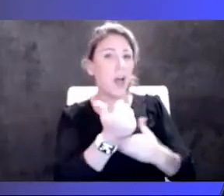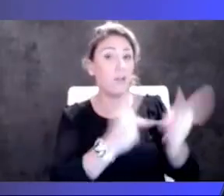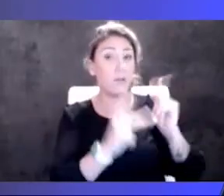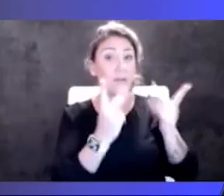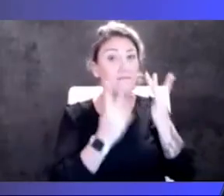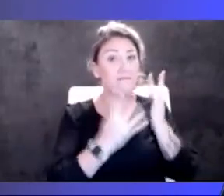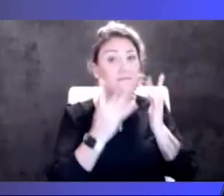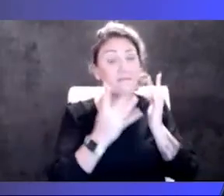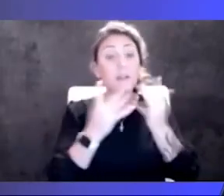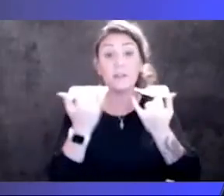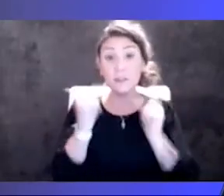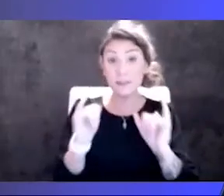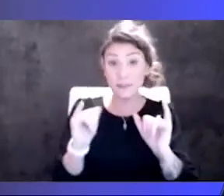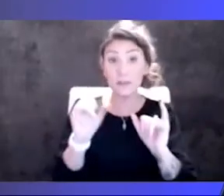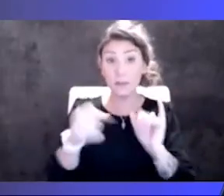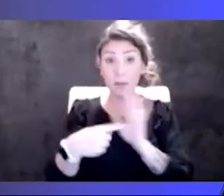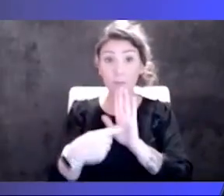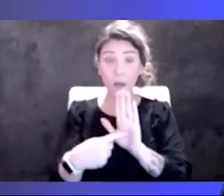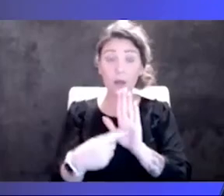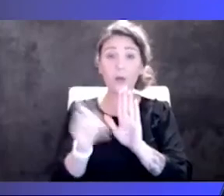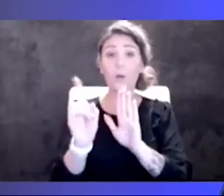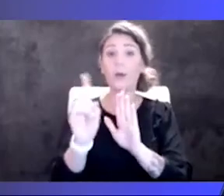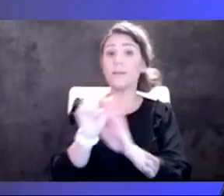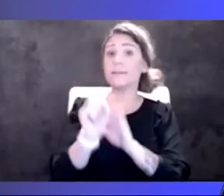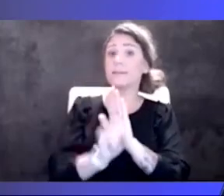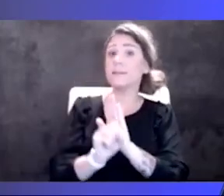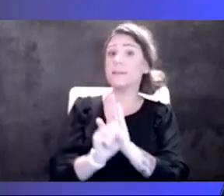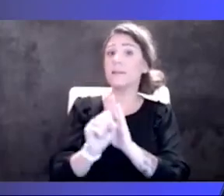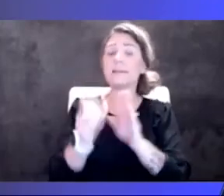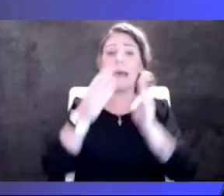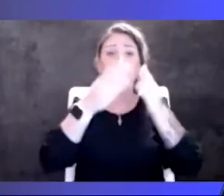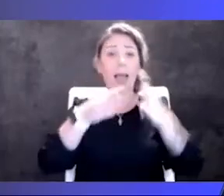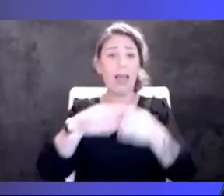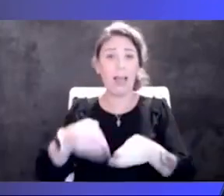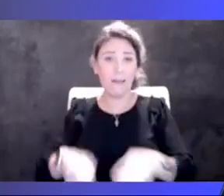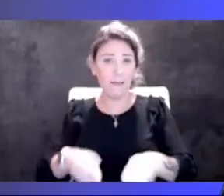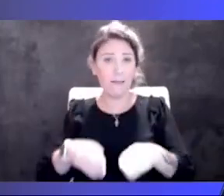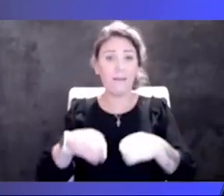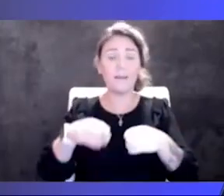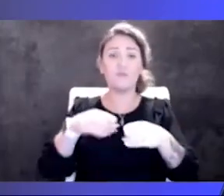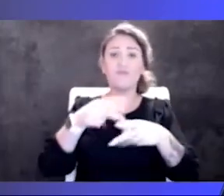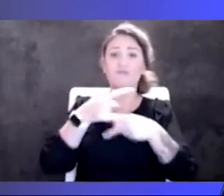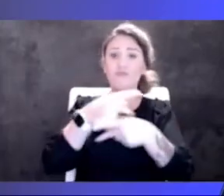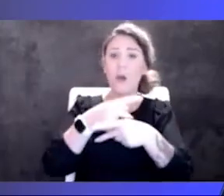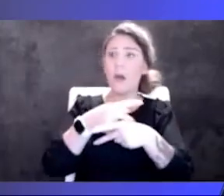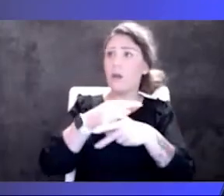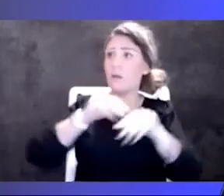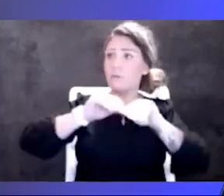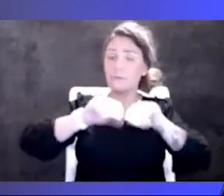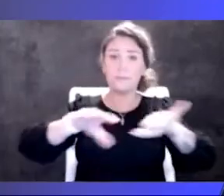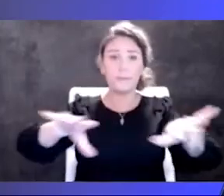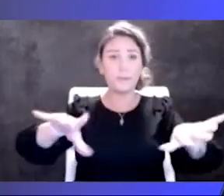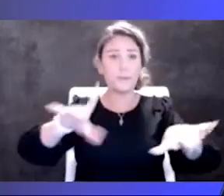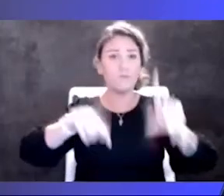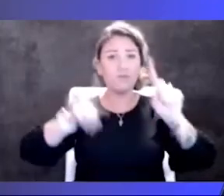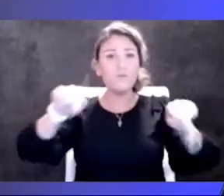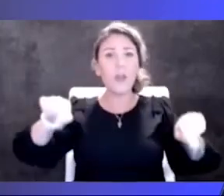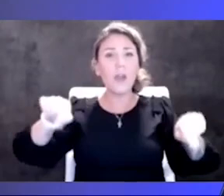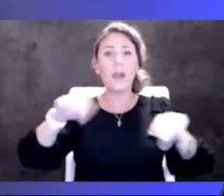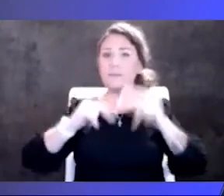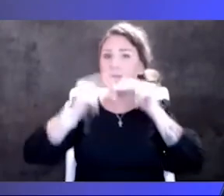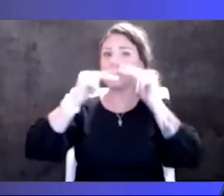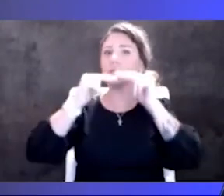still in this model where states are allocating product to different facilities across their state. You know, states